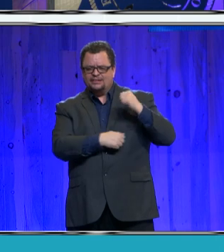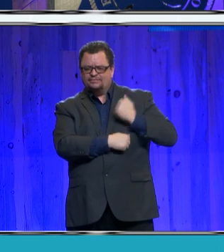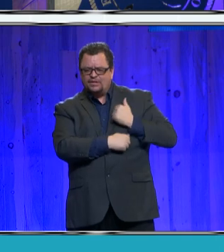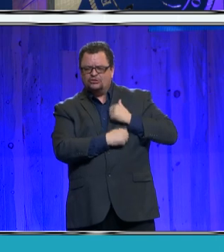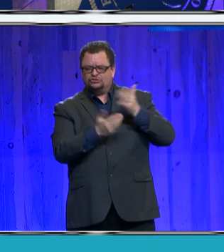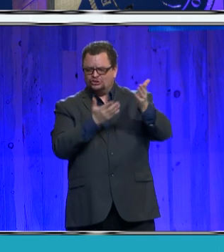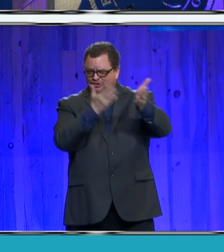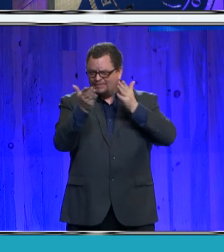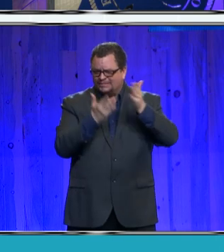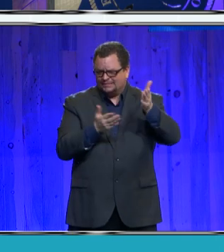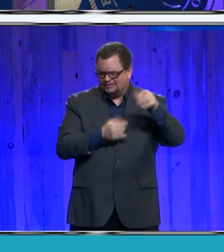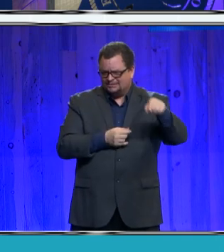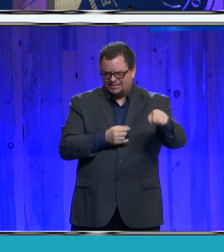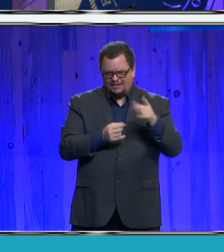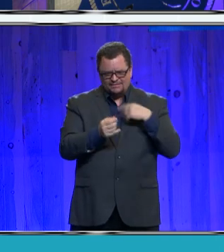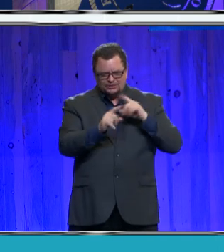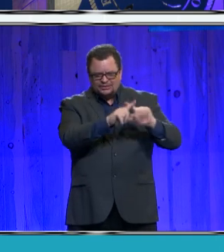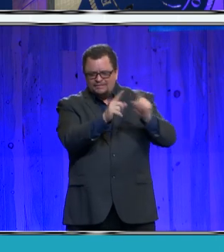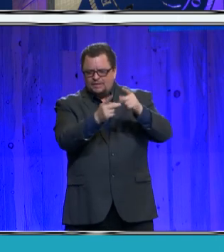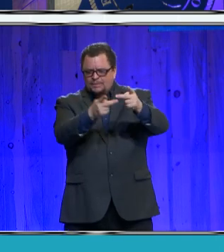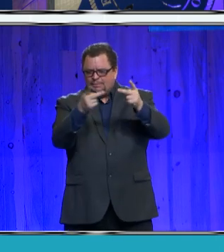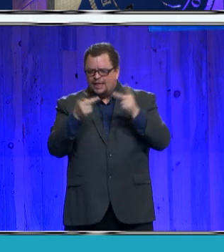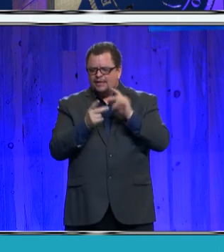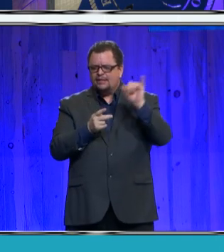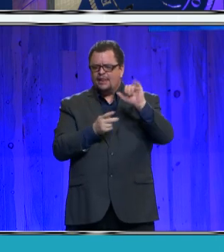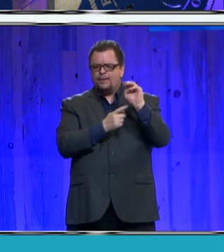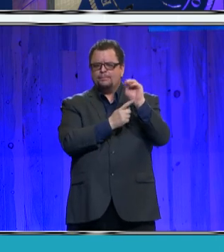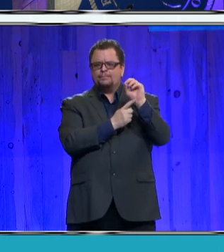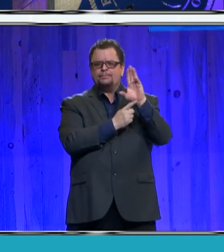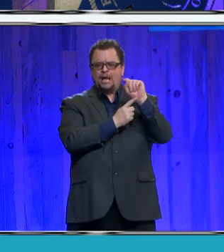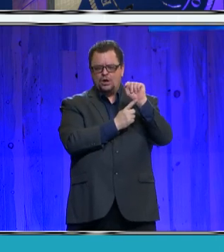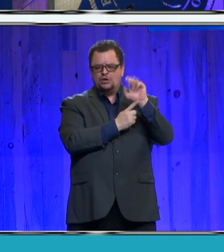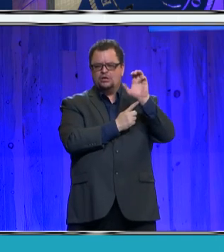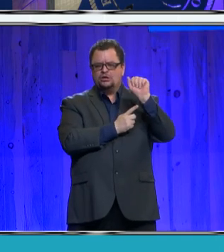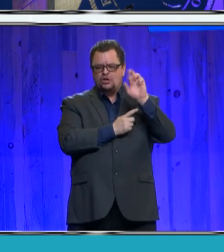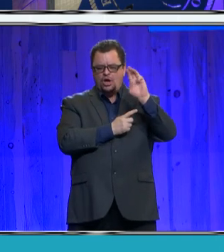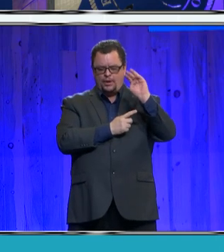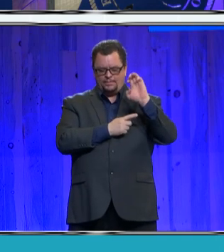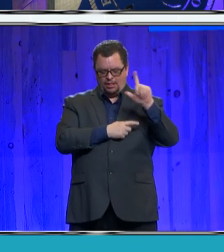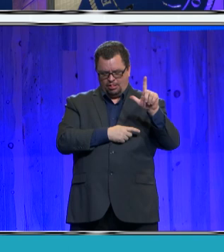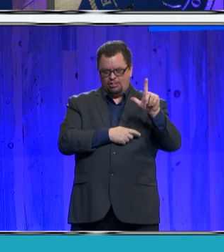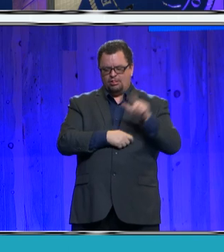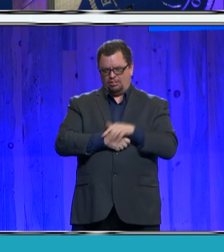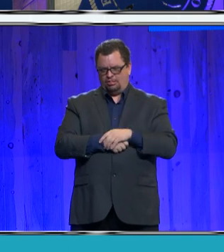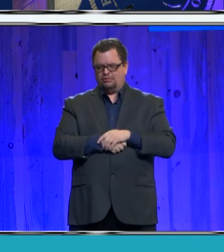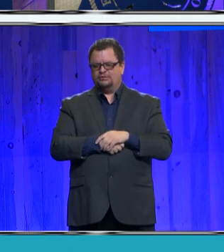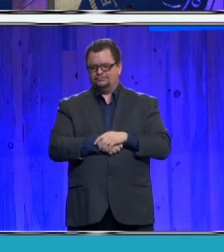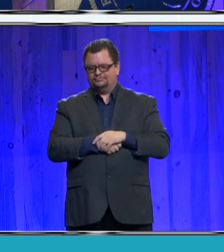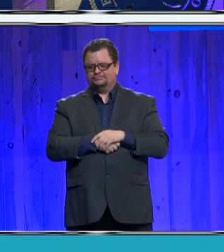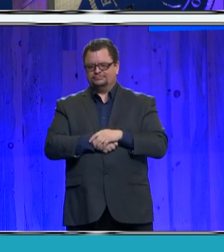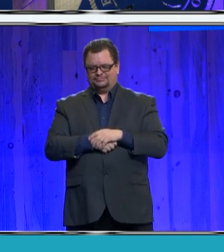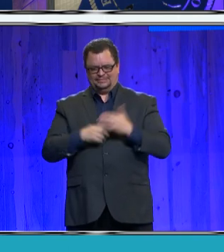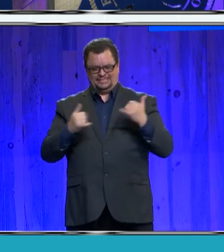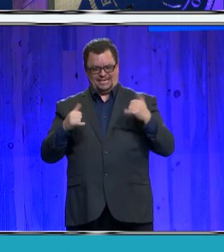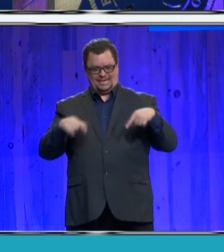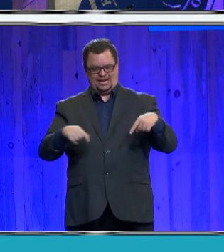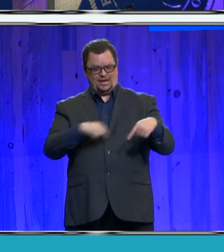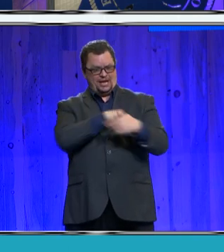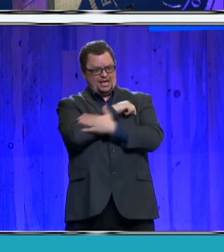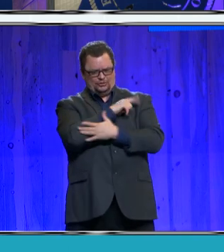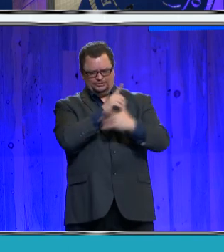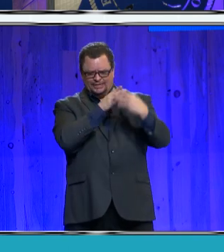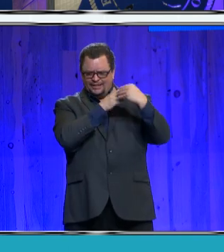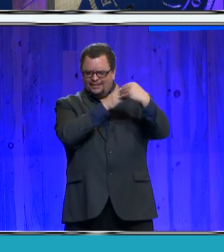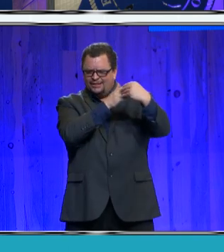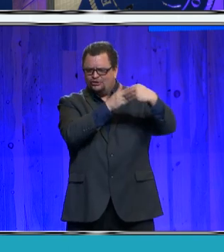Carmel. And we do so much more. When it comes to county leadership, we have done the next